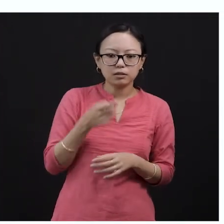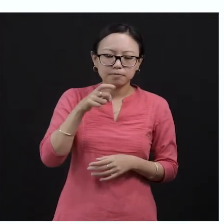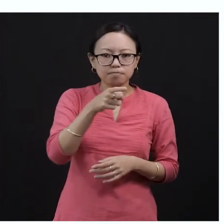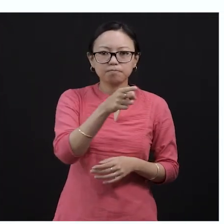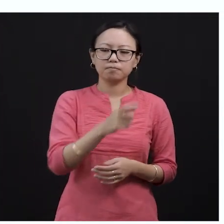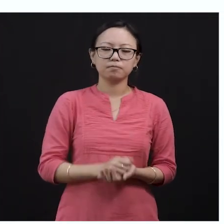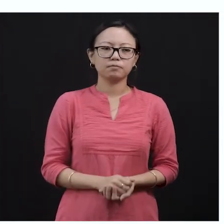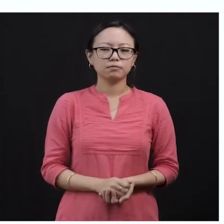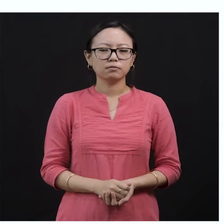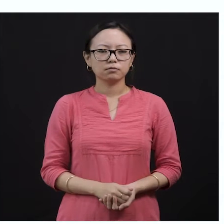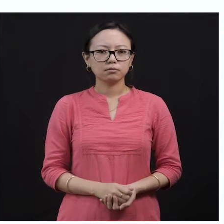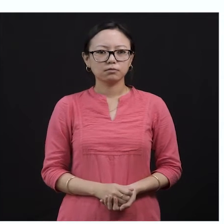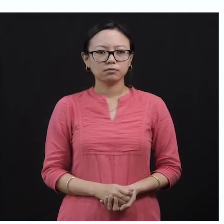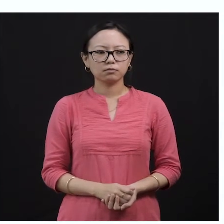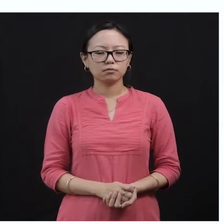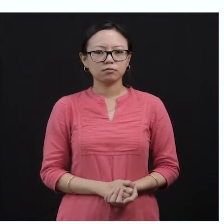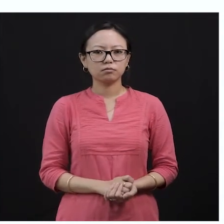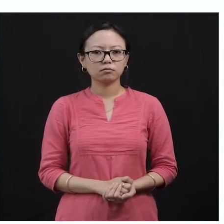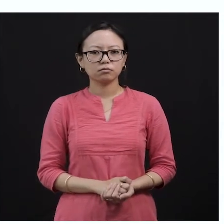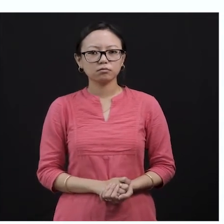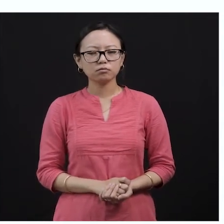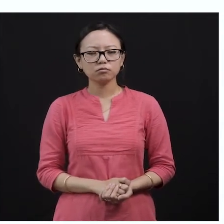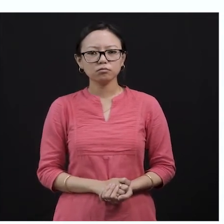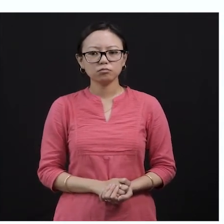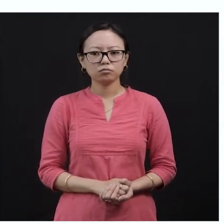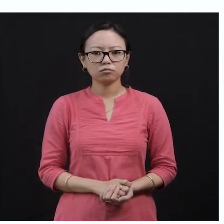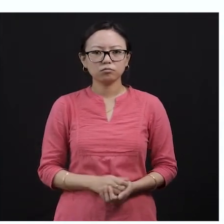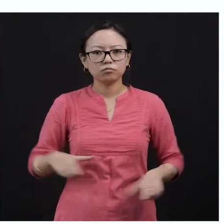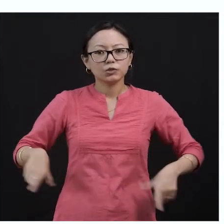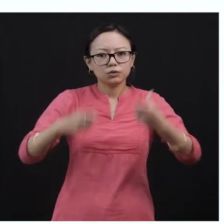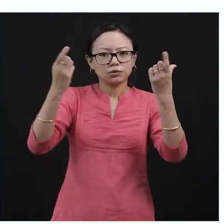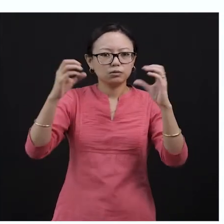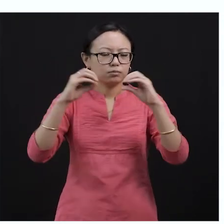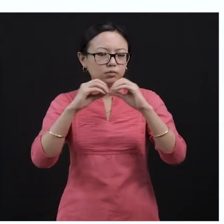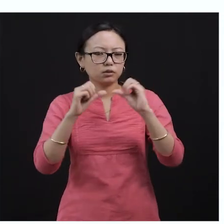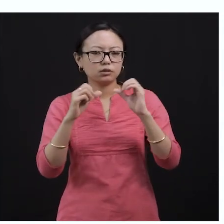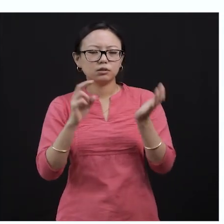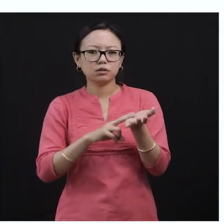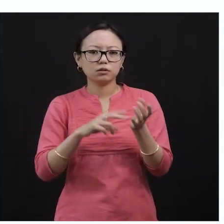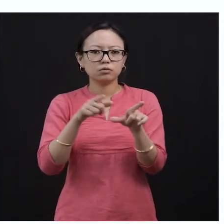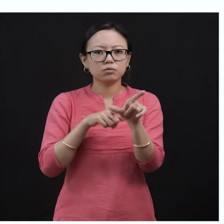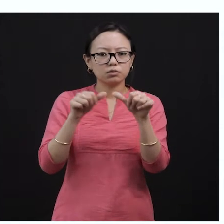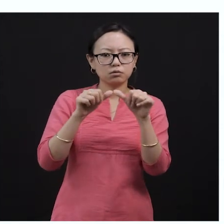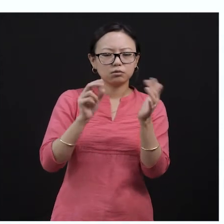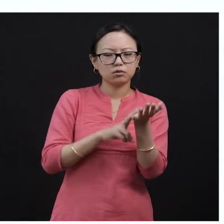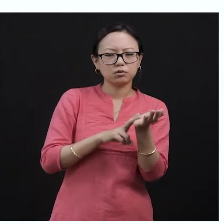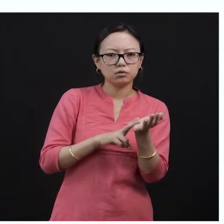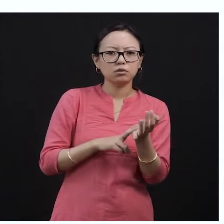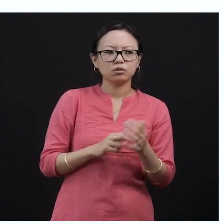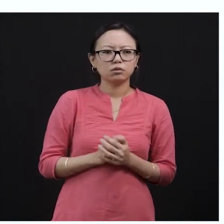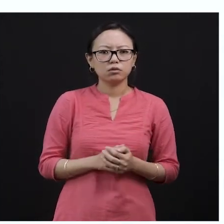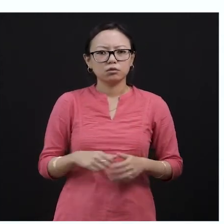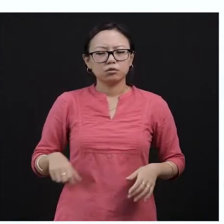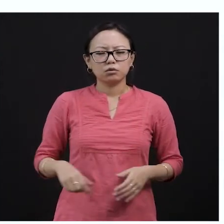passages, but there are so many creatures that come to the banyan tree. And to name a few, as we see the picture